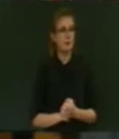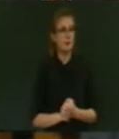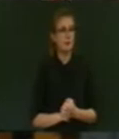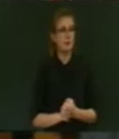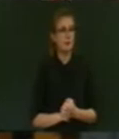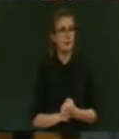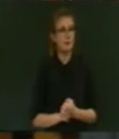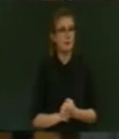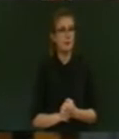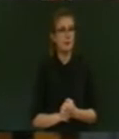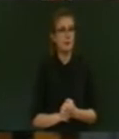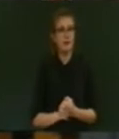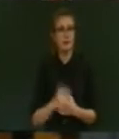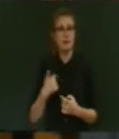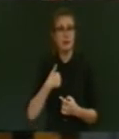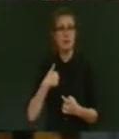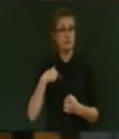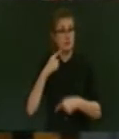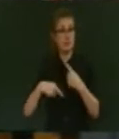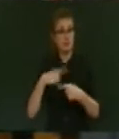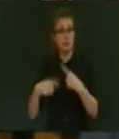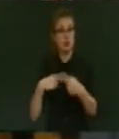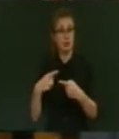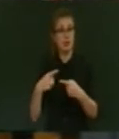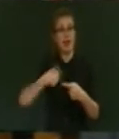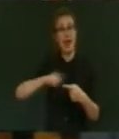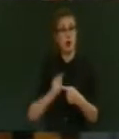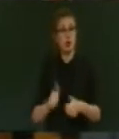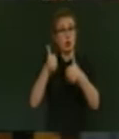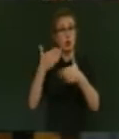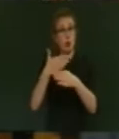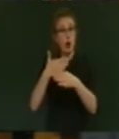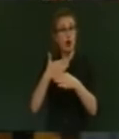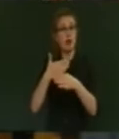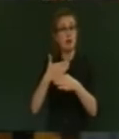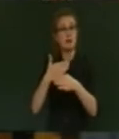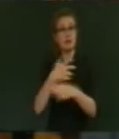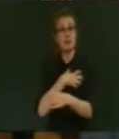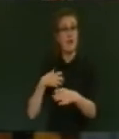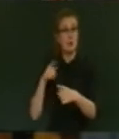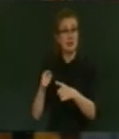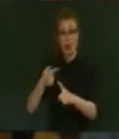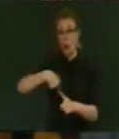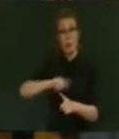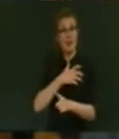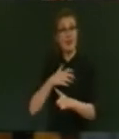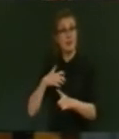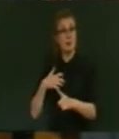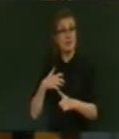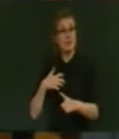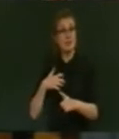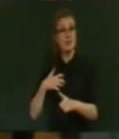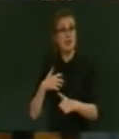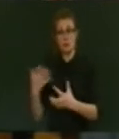And this is a continuation of the good work of this Government. I think we can all remember we're the Government that brought in free doctor's visits for